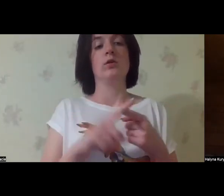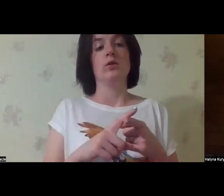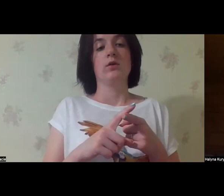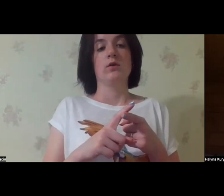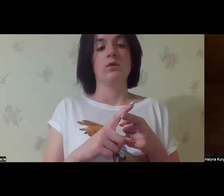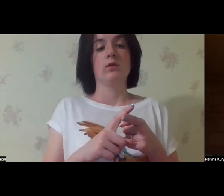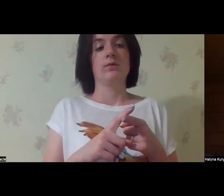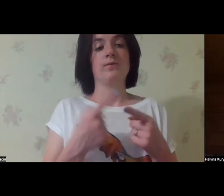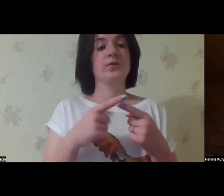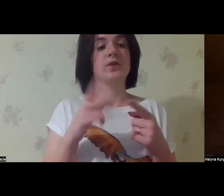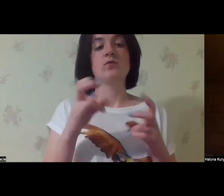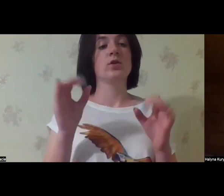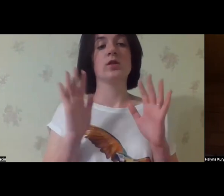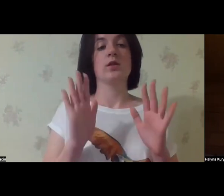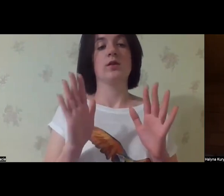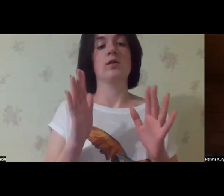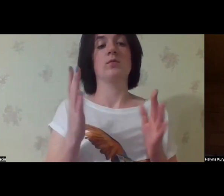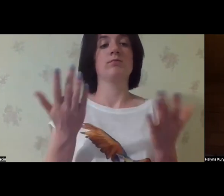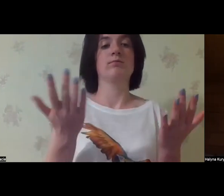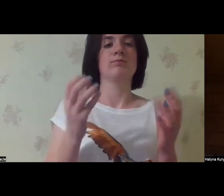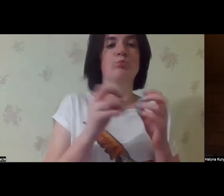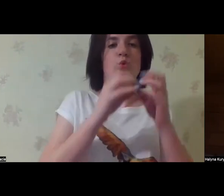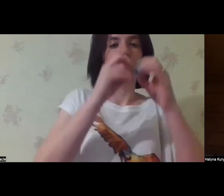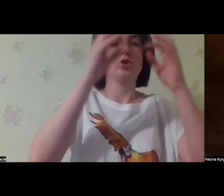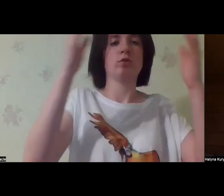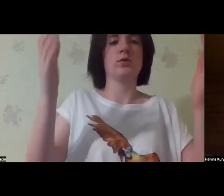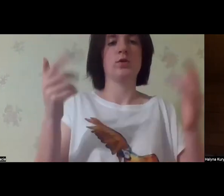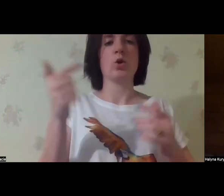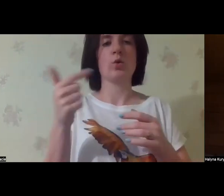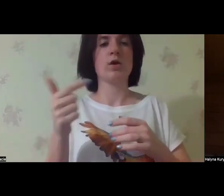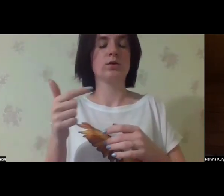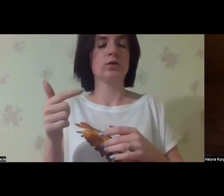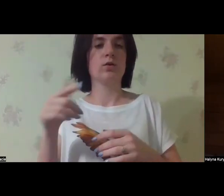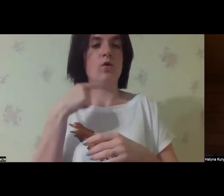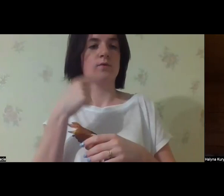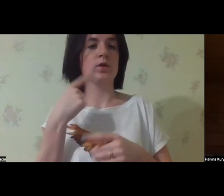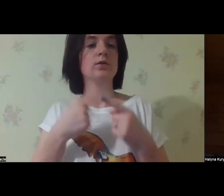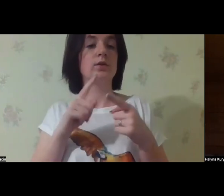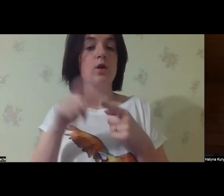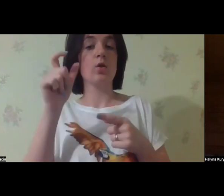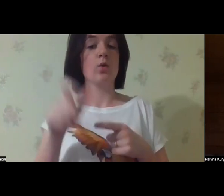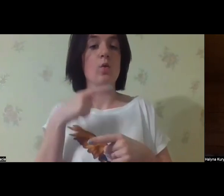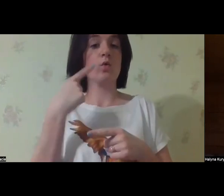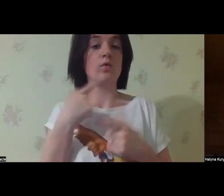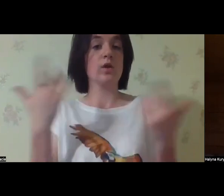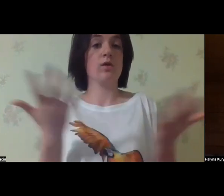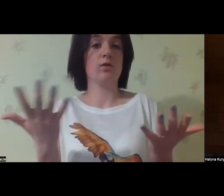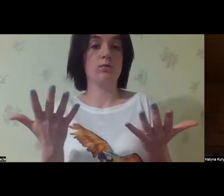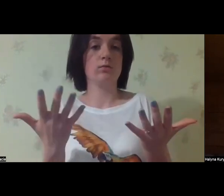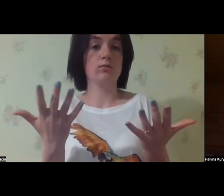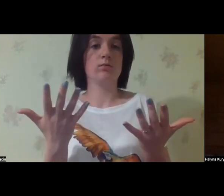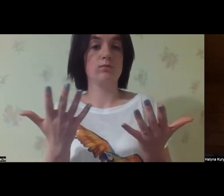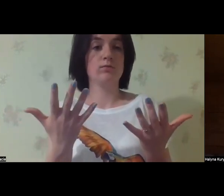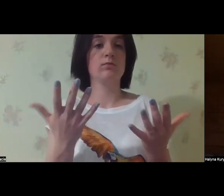important issues at the same time. It's not even about the bubble of NGOs anymore. It's a